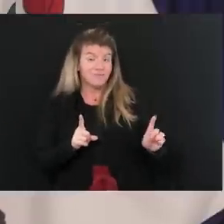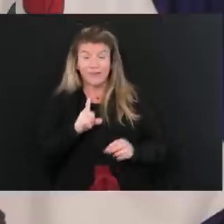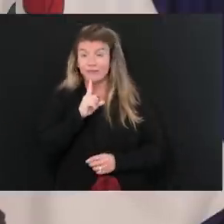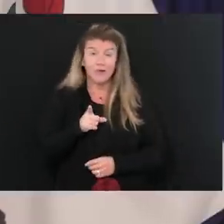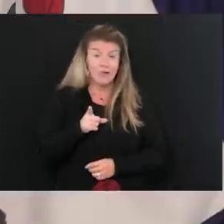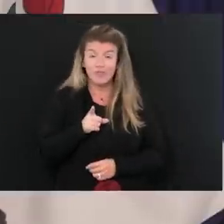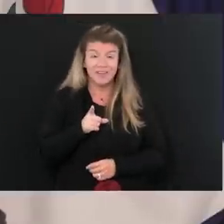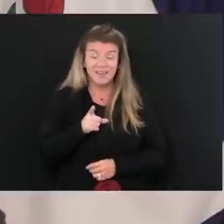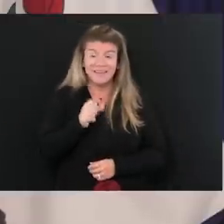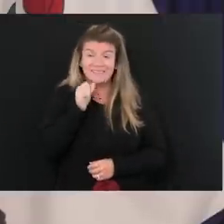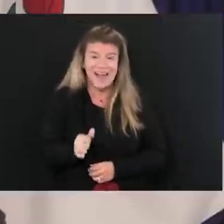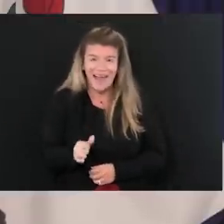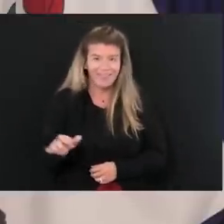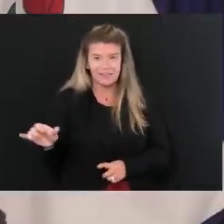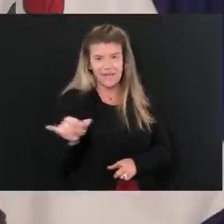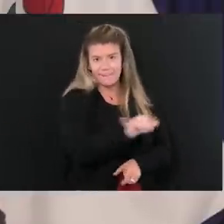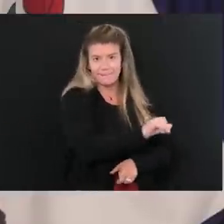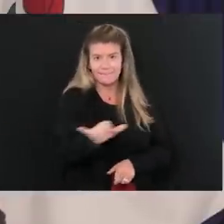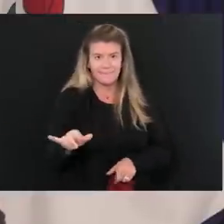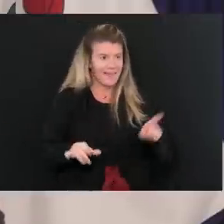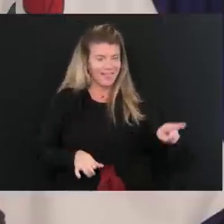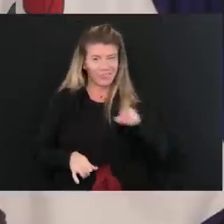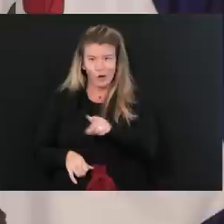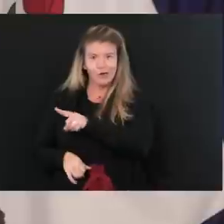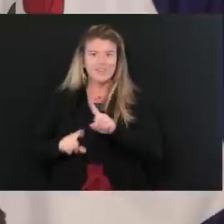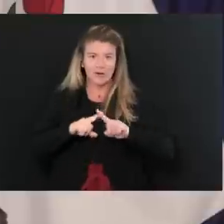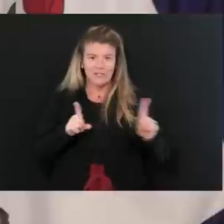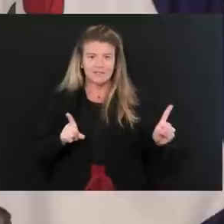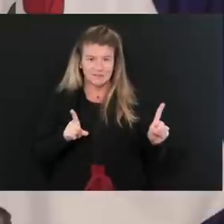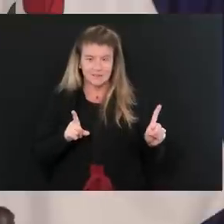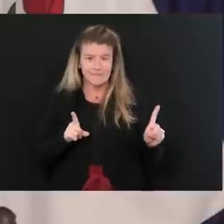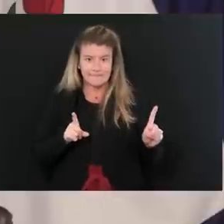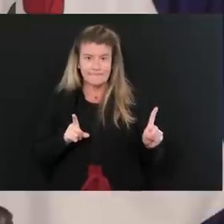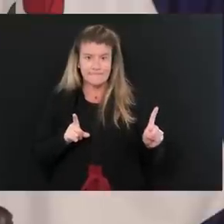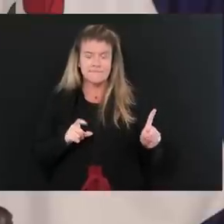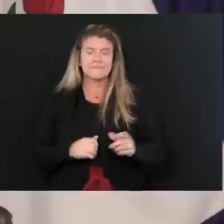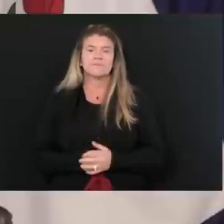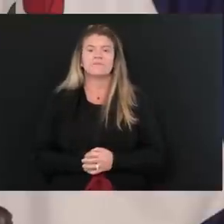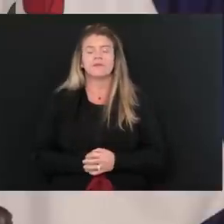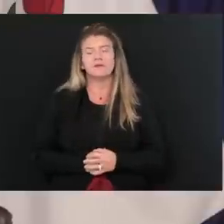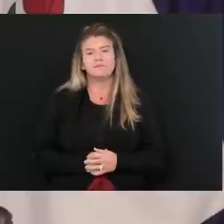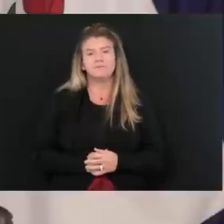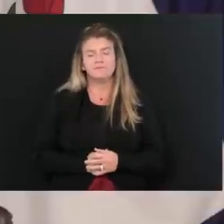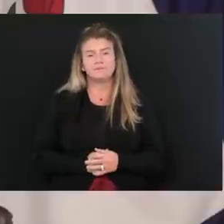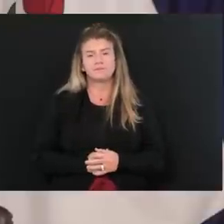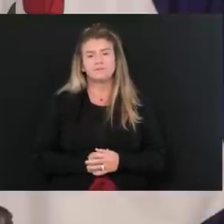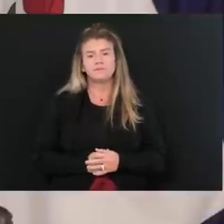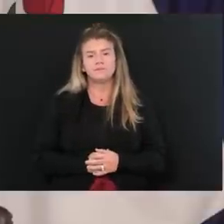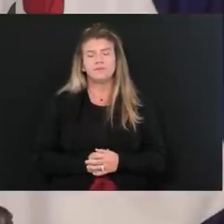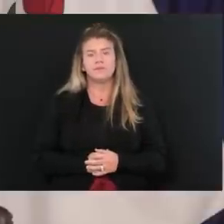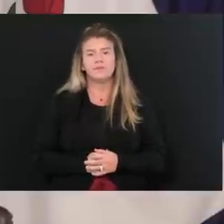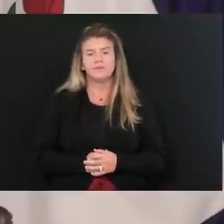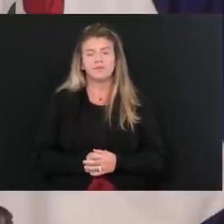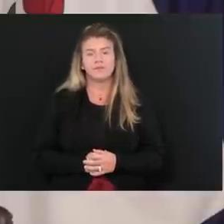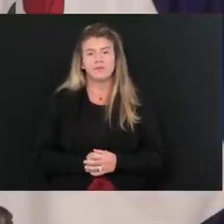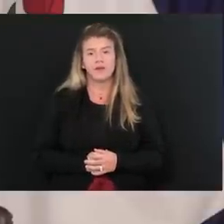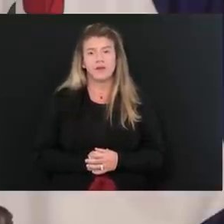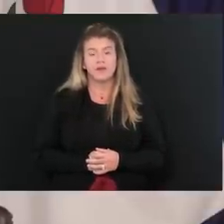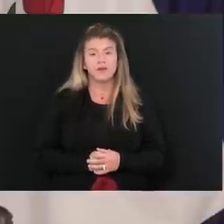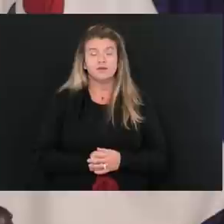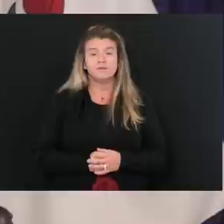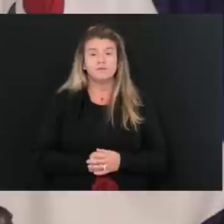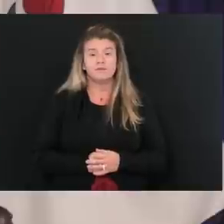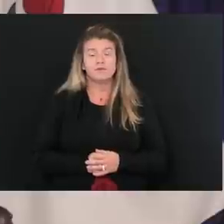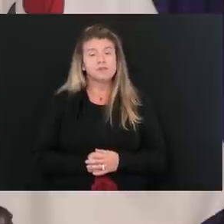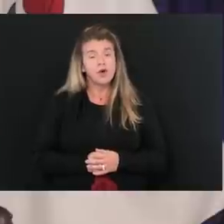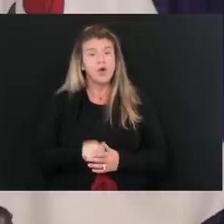it's different. It's just different. Now, from the standpoint of, of kids that where parents